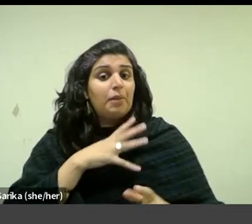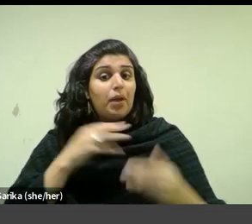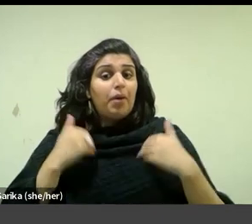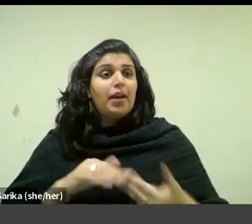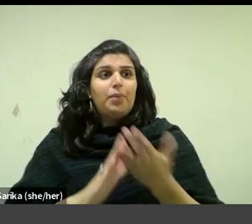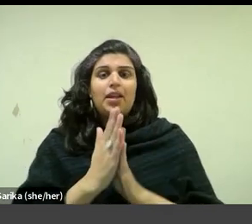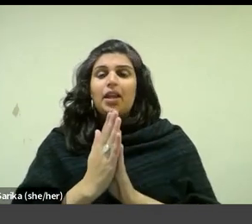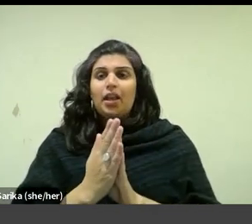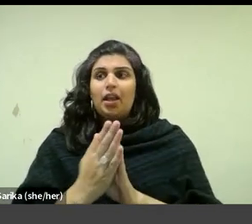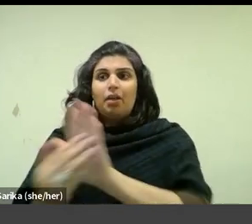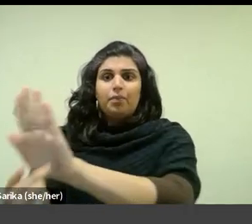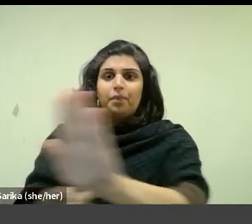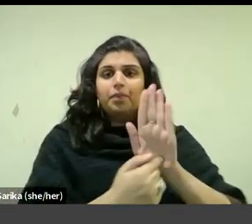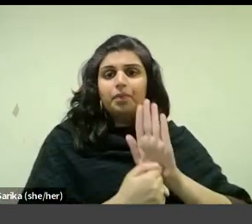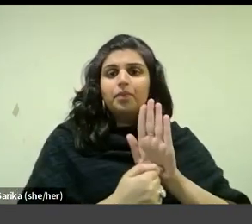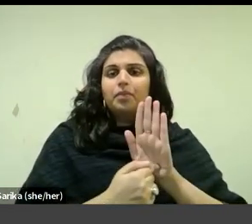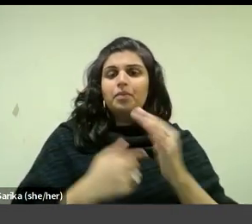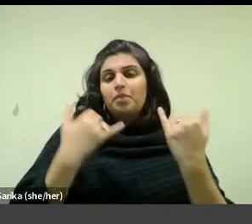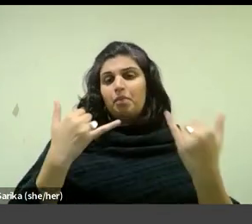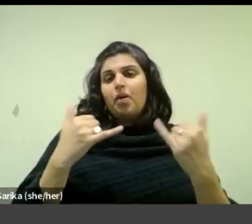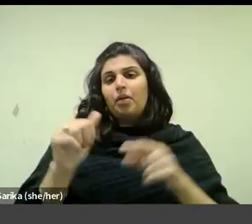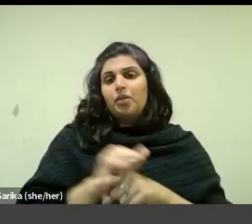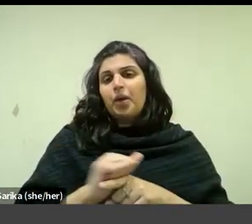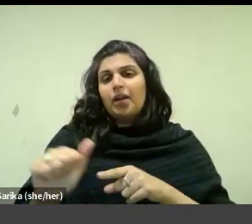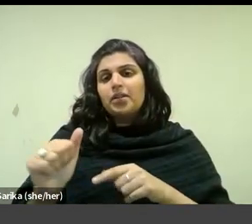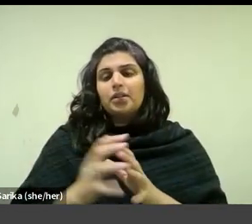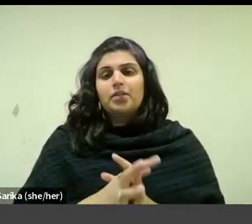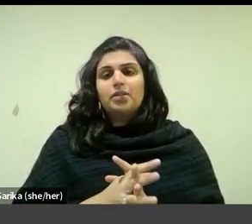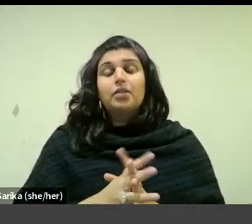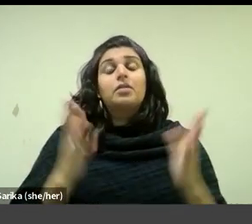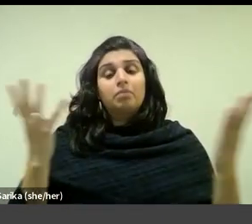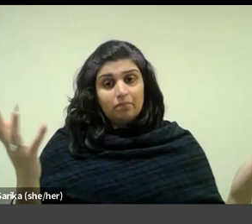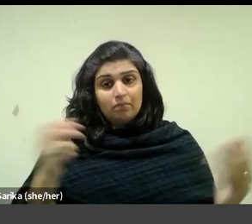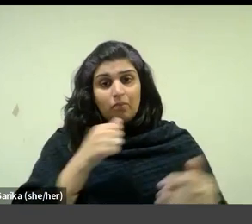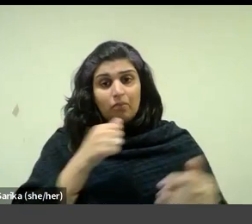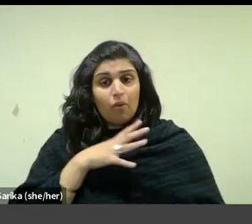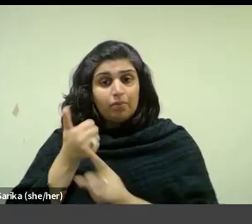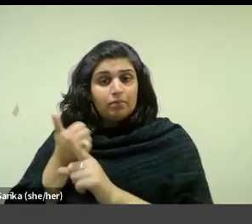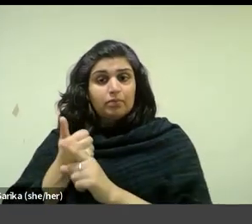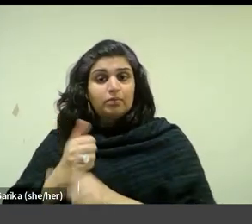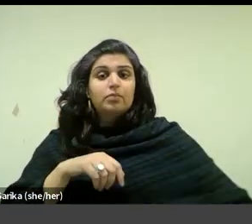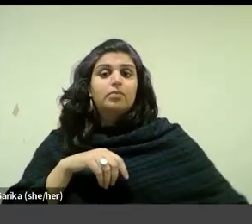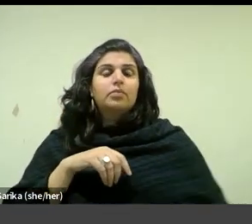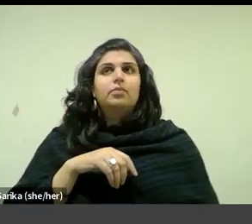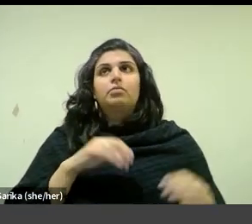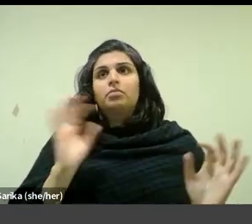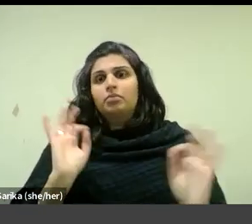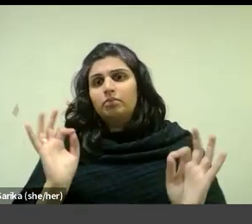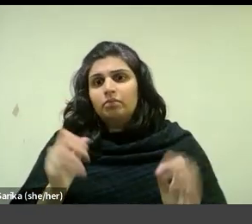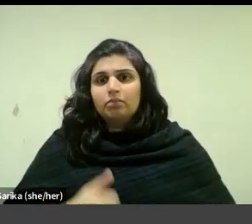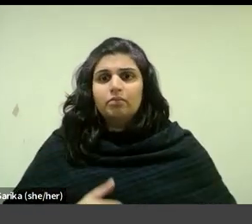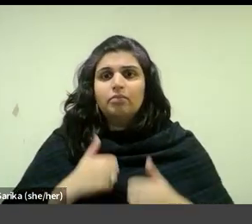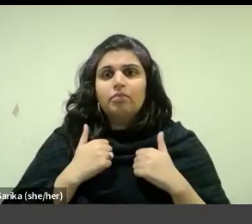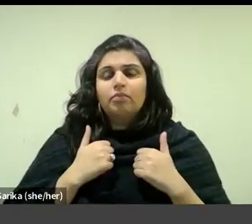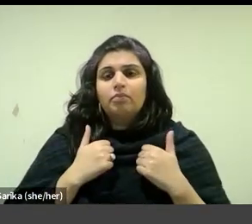in and to modernist practice. Hence, a woman whose unremarkable life did not otherwise